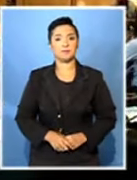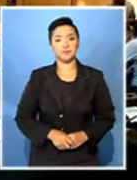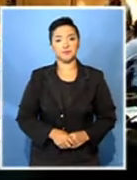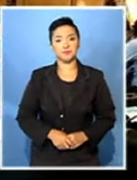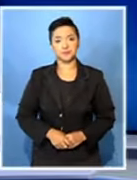Town.